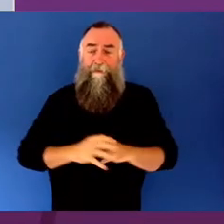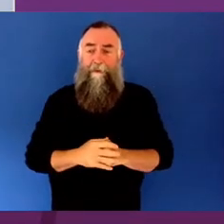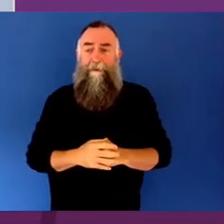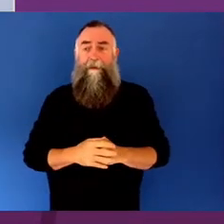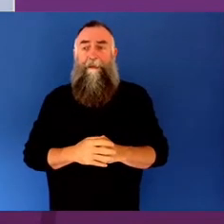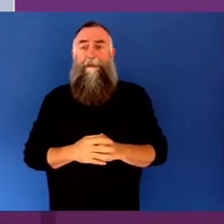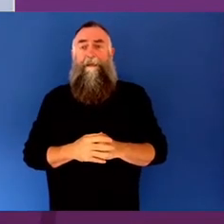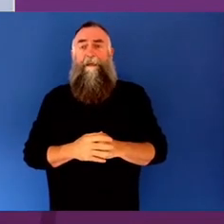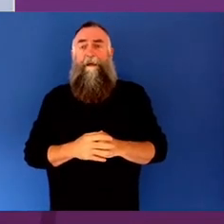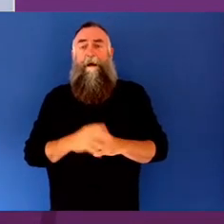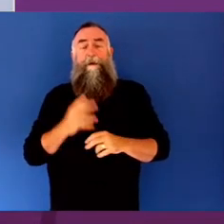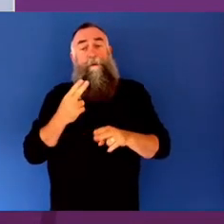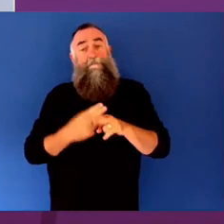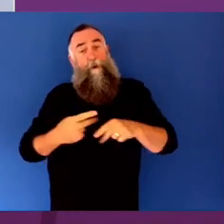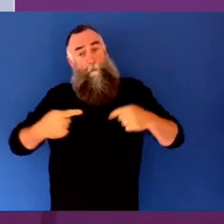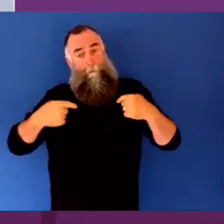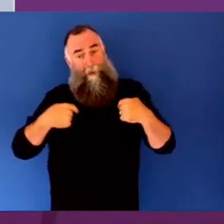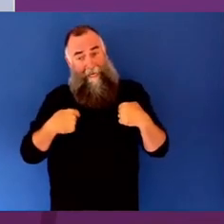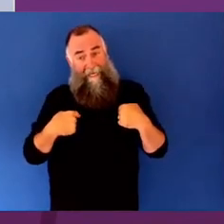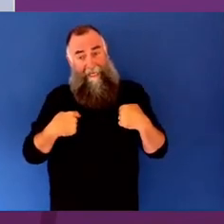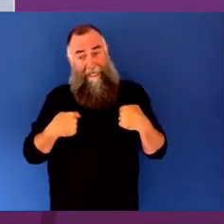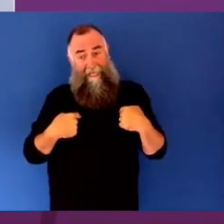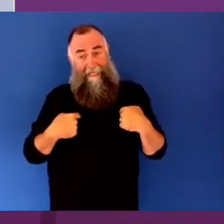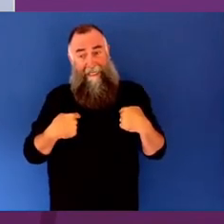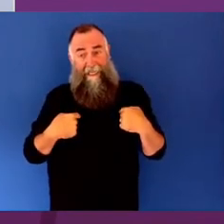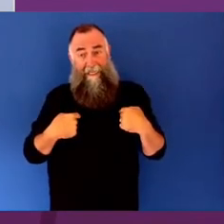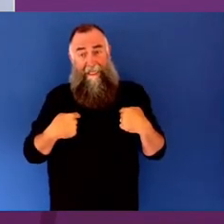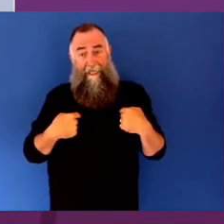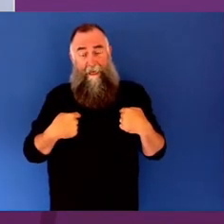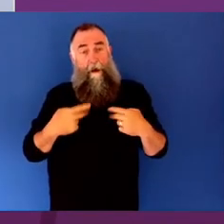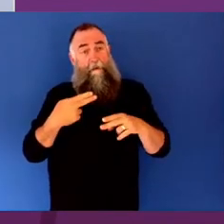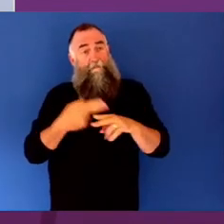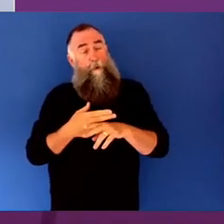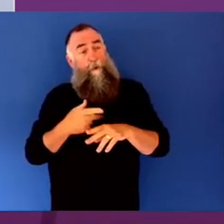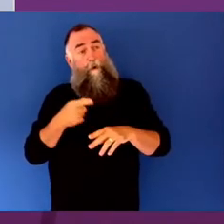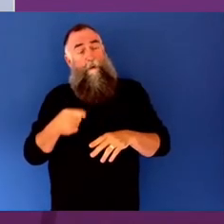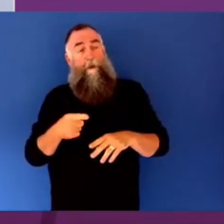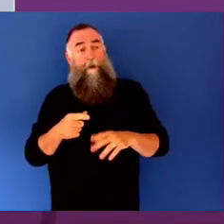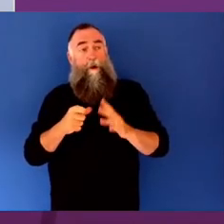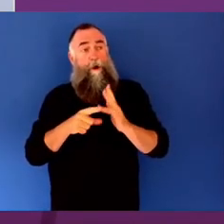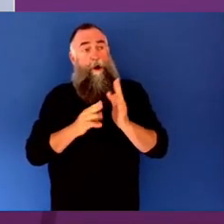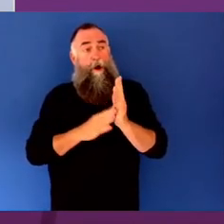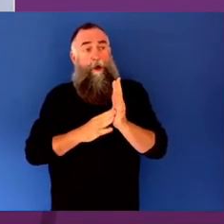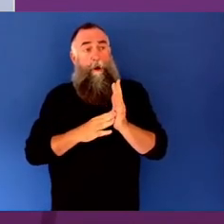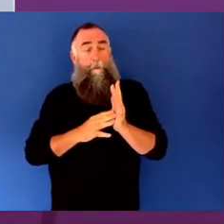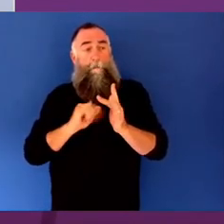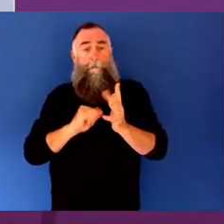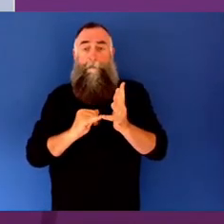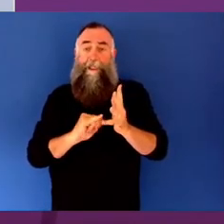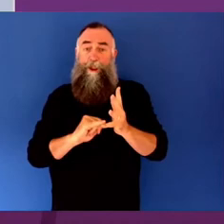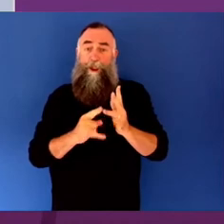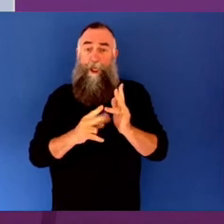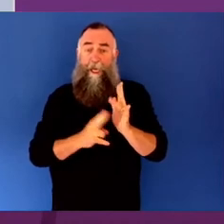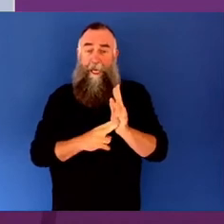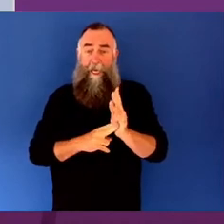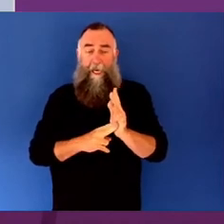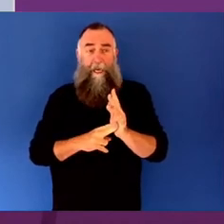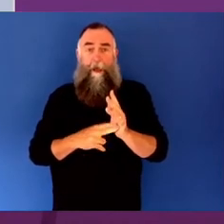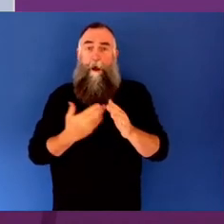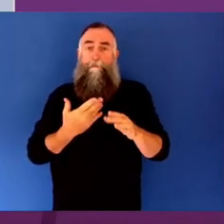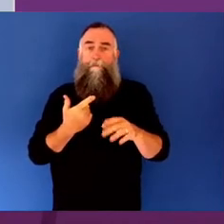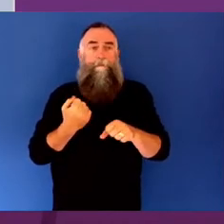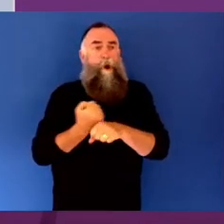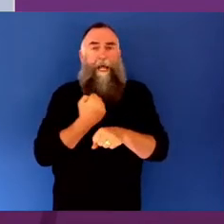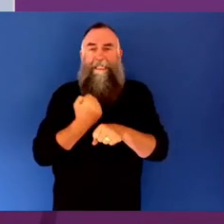and you know, the Productivity Commission has really, really, again, reminded us and policymakers about the